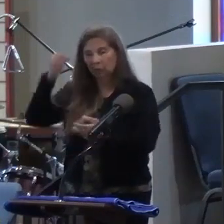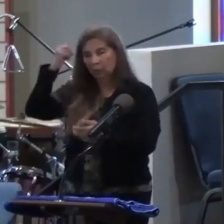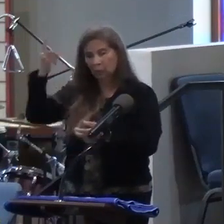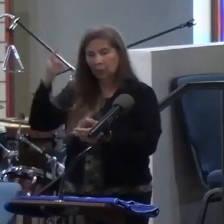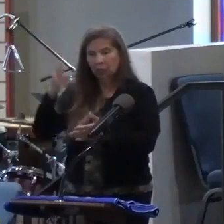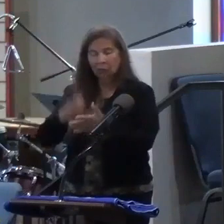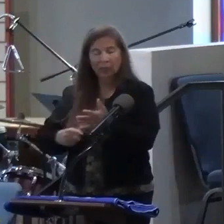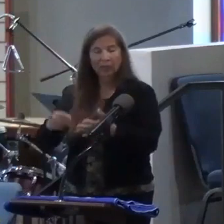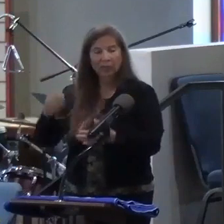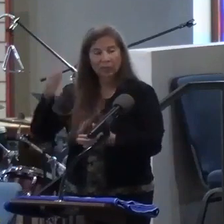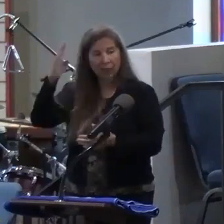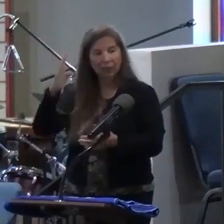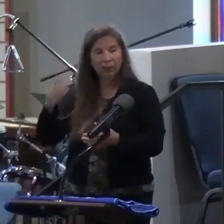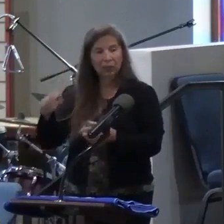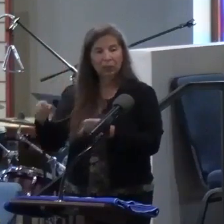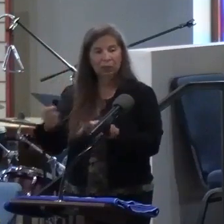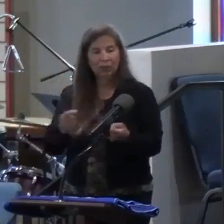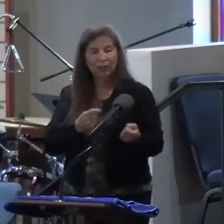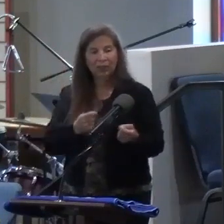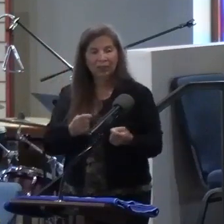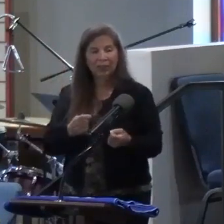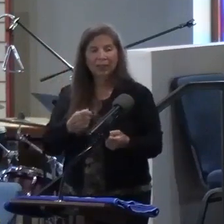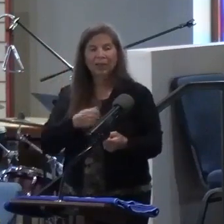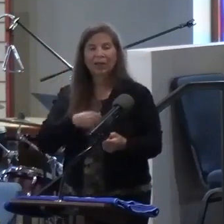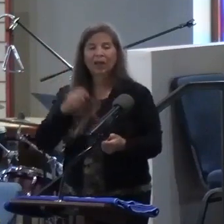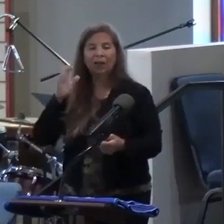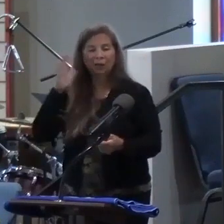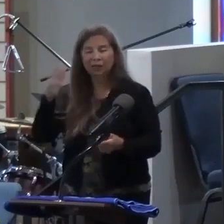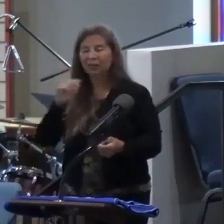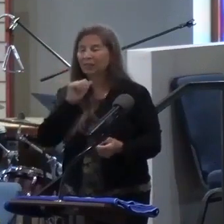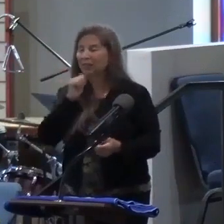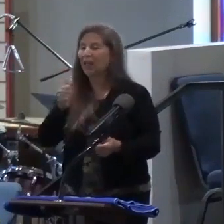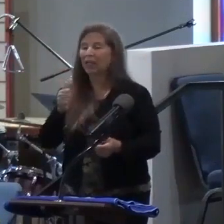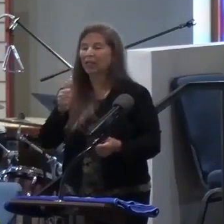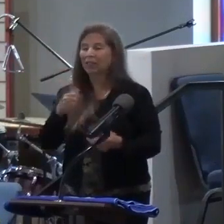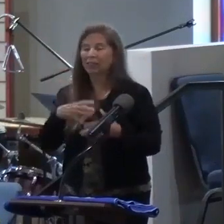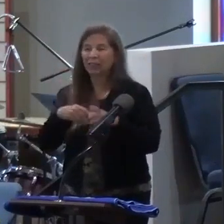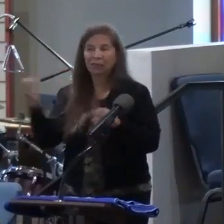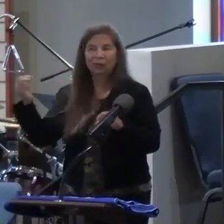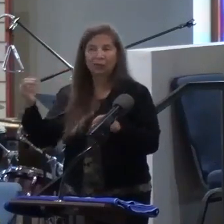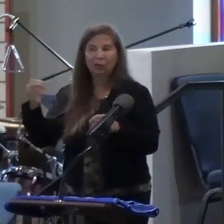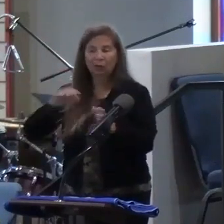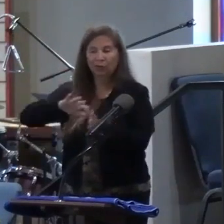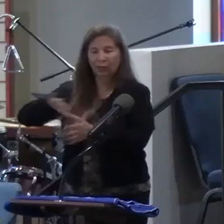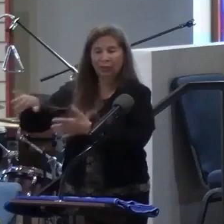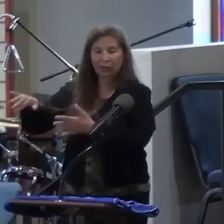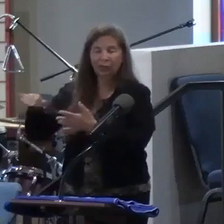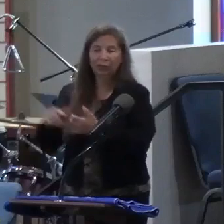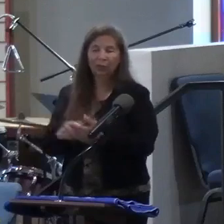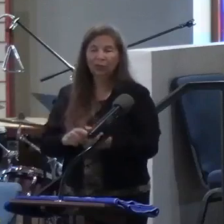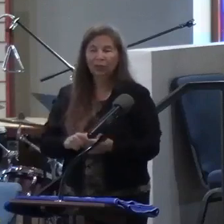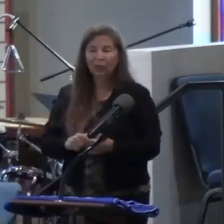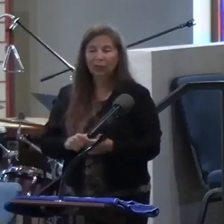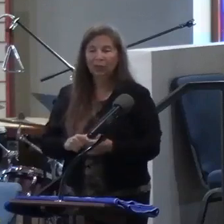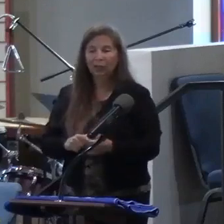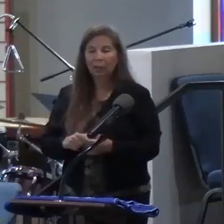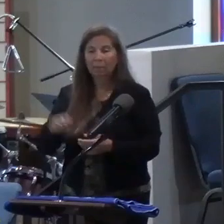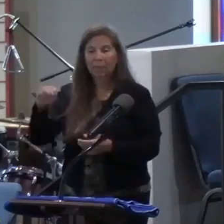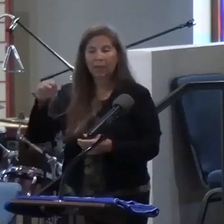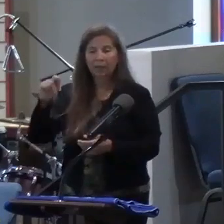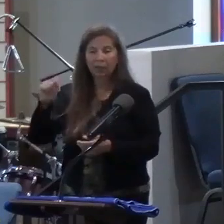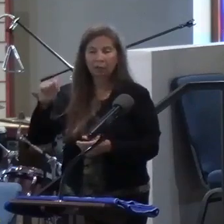doing, or even unbelief in the situation, he says, I will not leave you, and I will not forsake you. And Matthew,